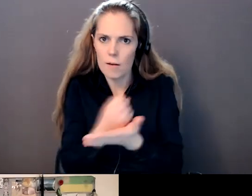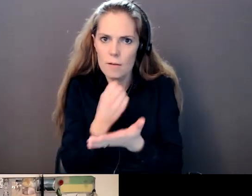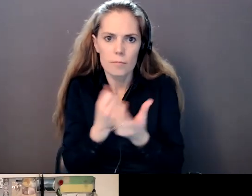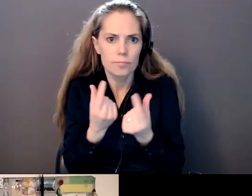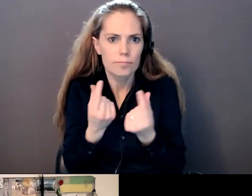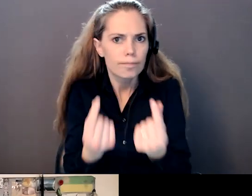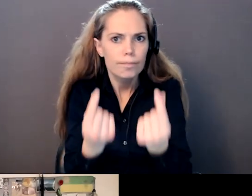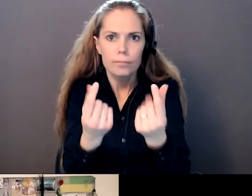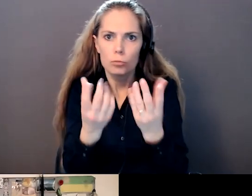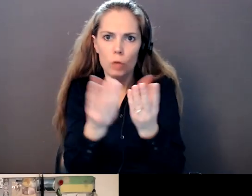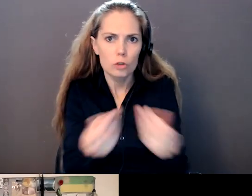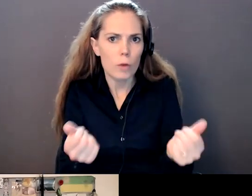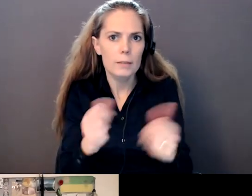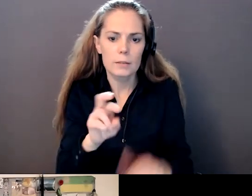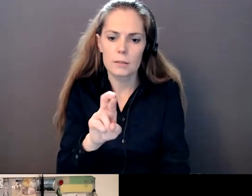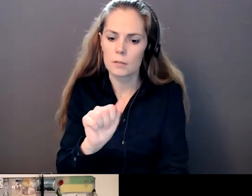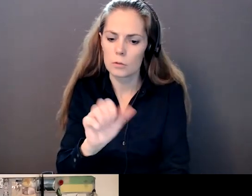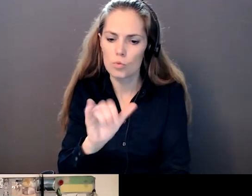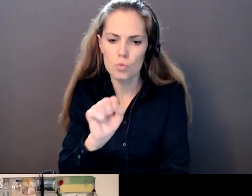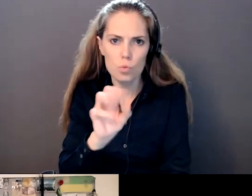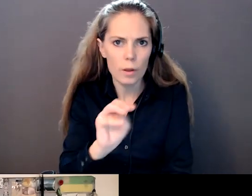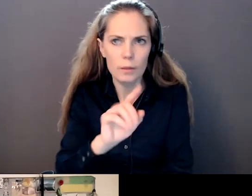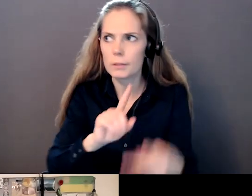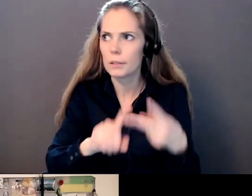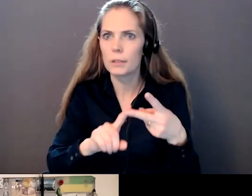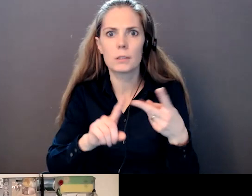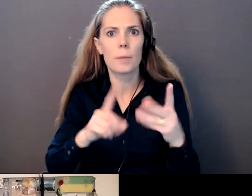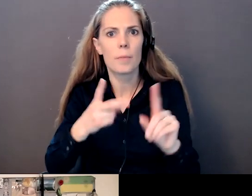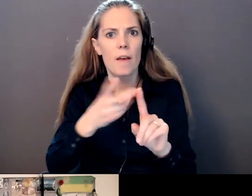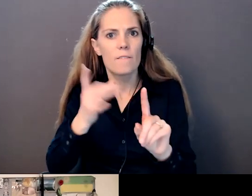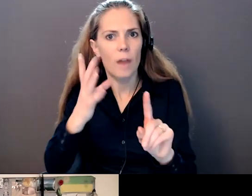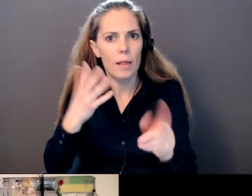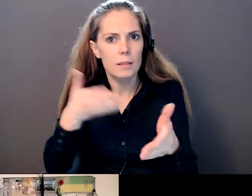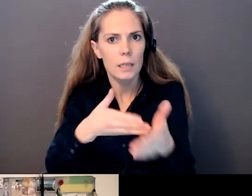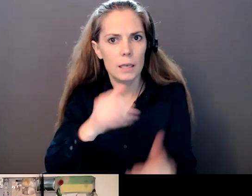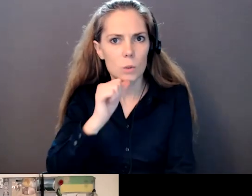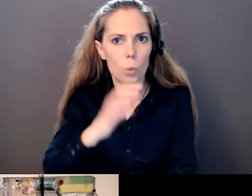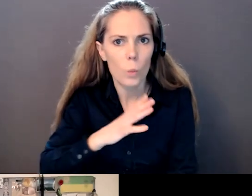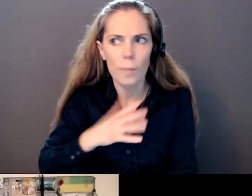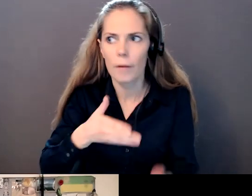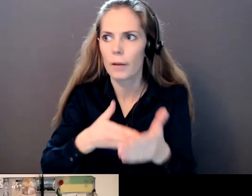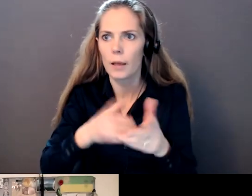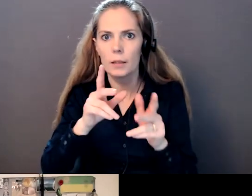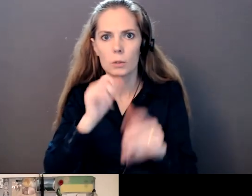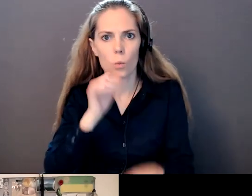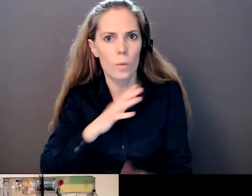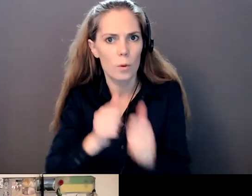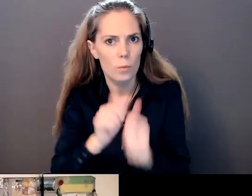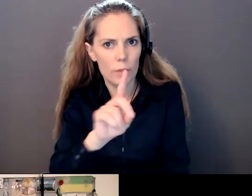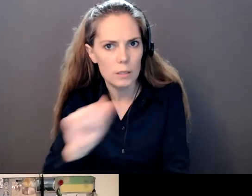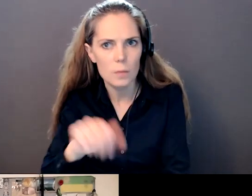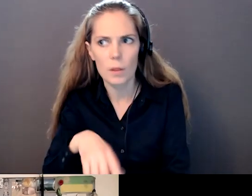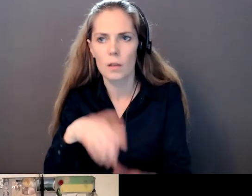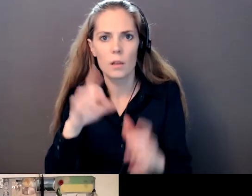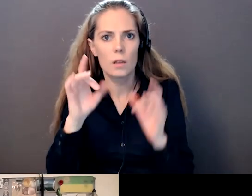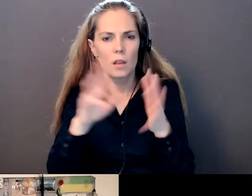know, violence against women with disabilities, Indigenous women with disabilities, all those things that we know are prevalent, and they've been prevalent for a long